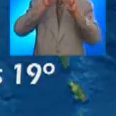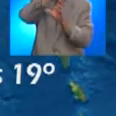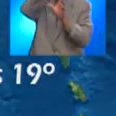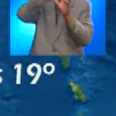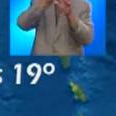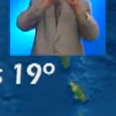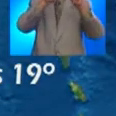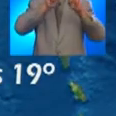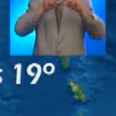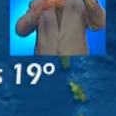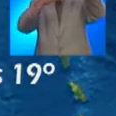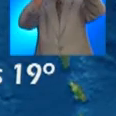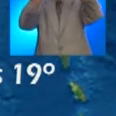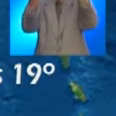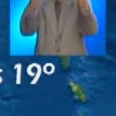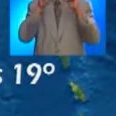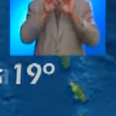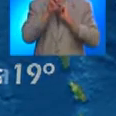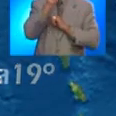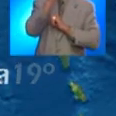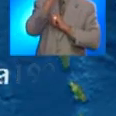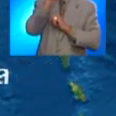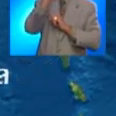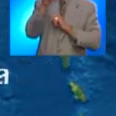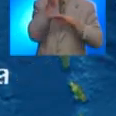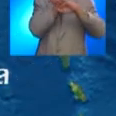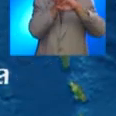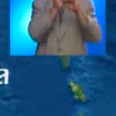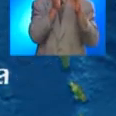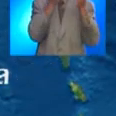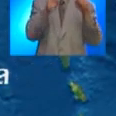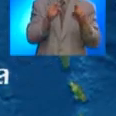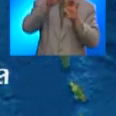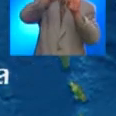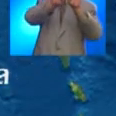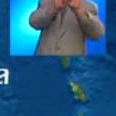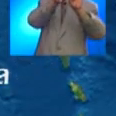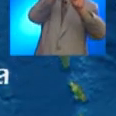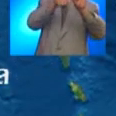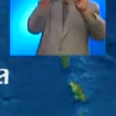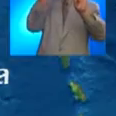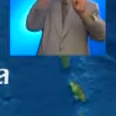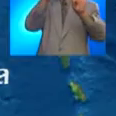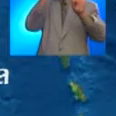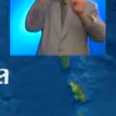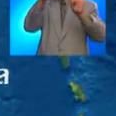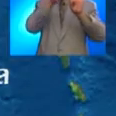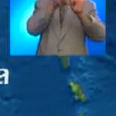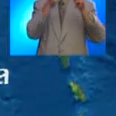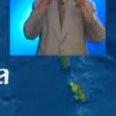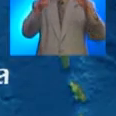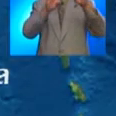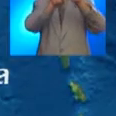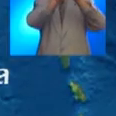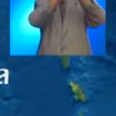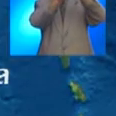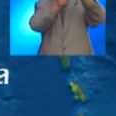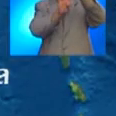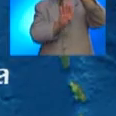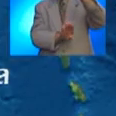fault systems. The Mona Canyon, where the 1918 earthquake occurred, is another zone with many faults.